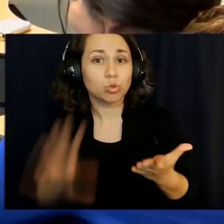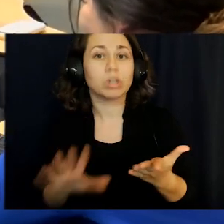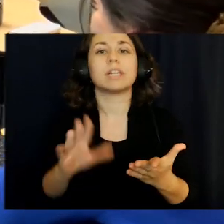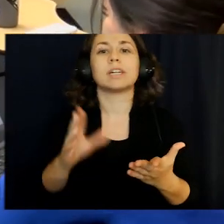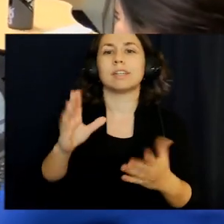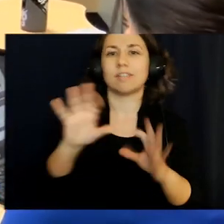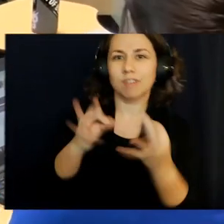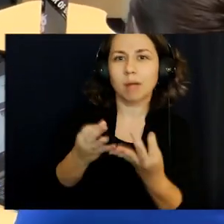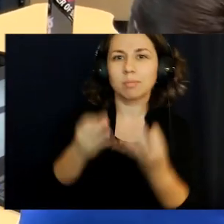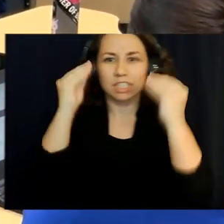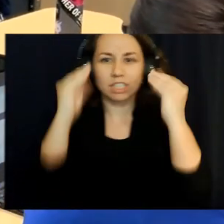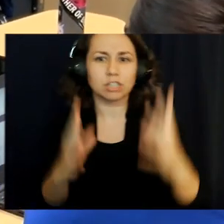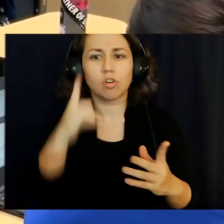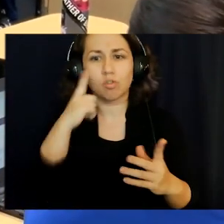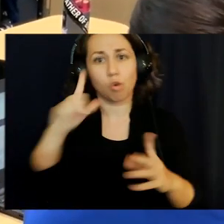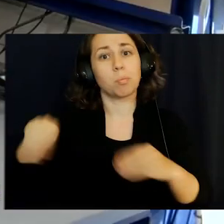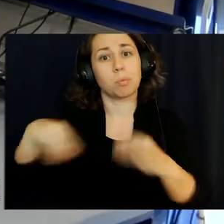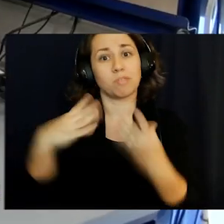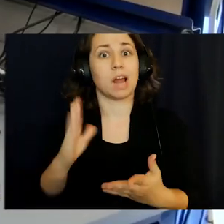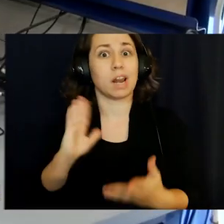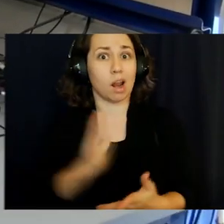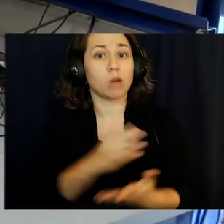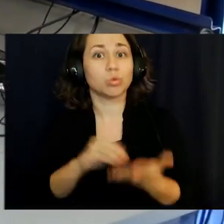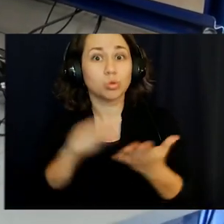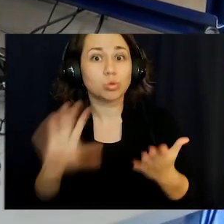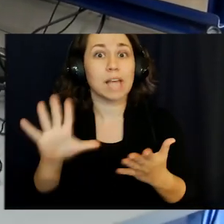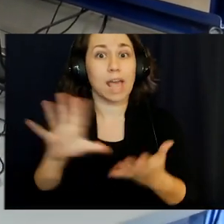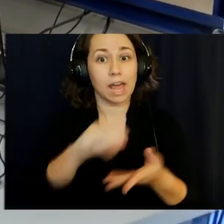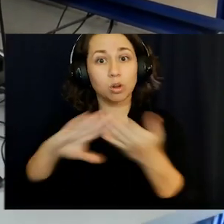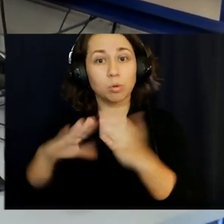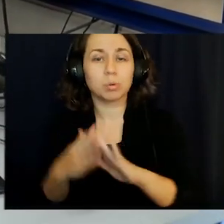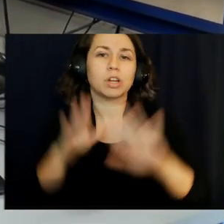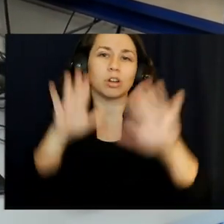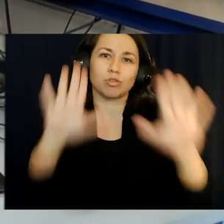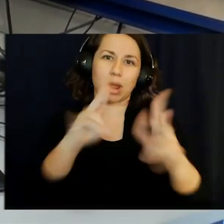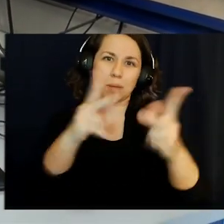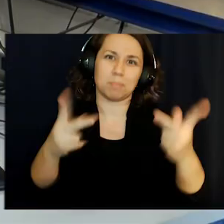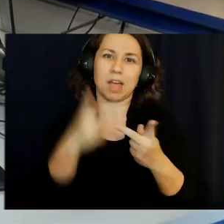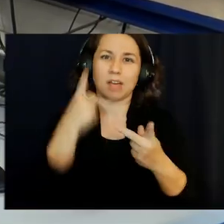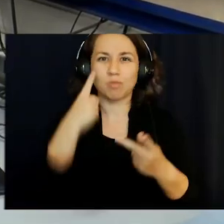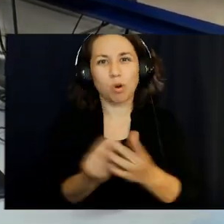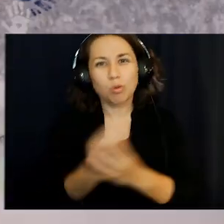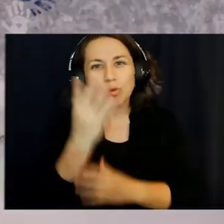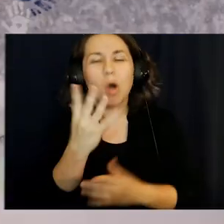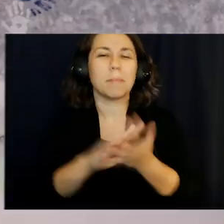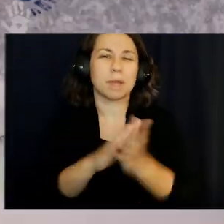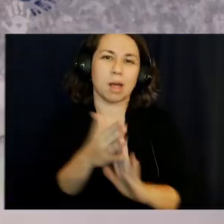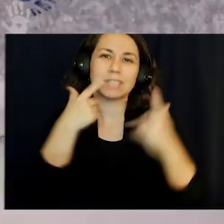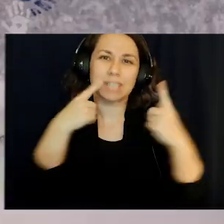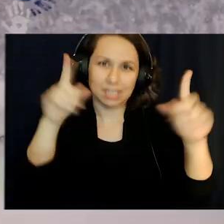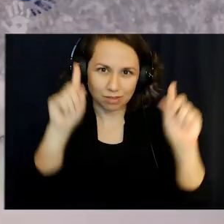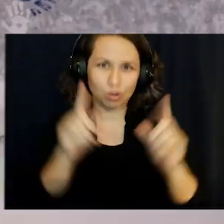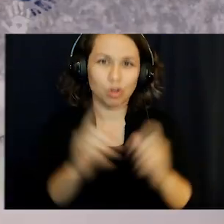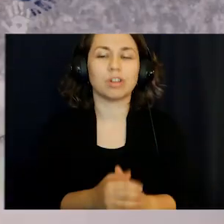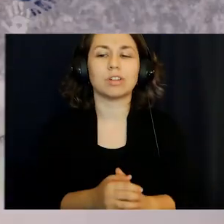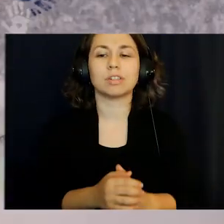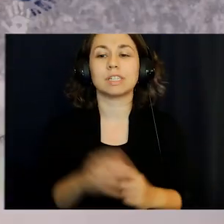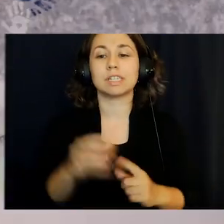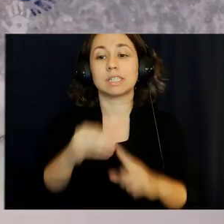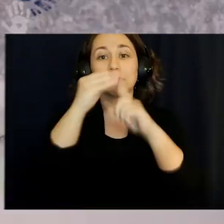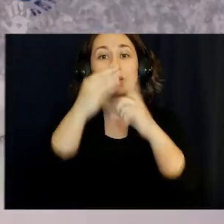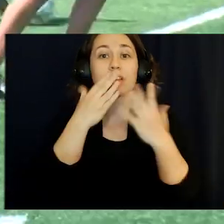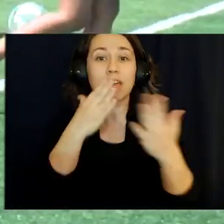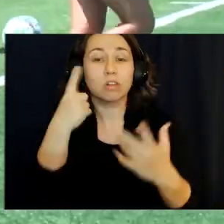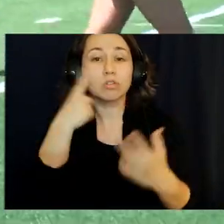teachers, and staff at Century High School for providing our students and community a great place to grow and be